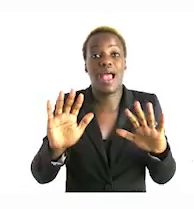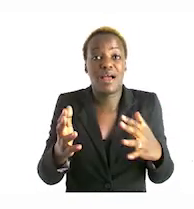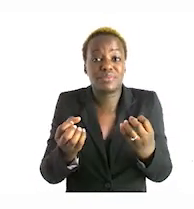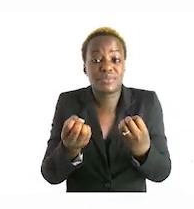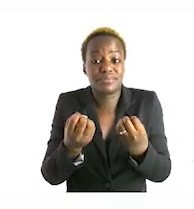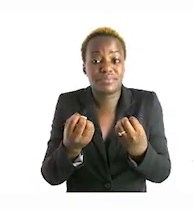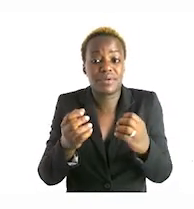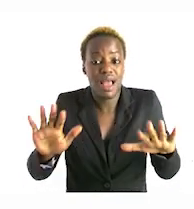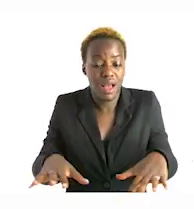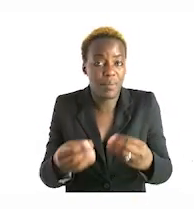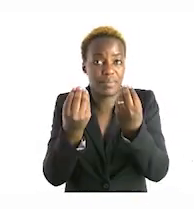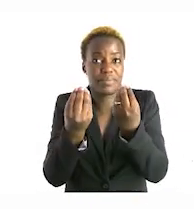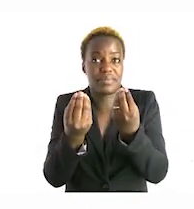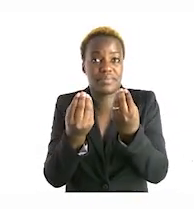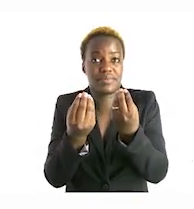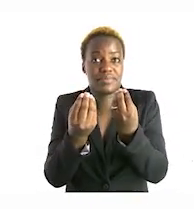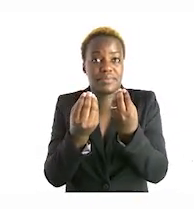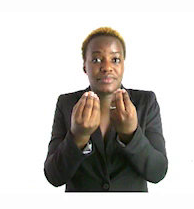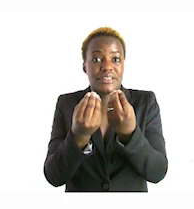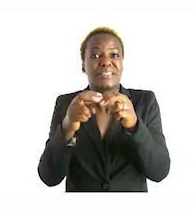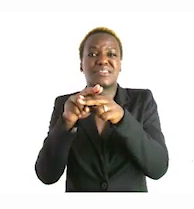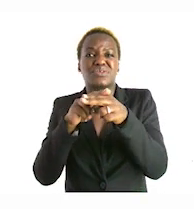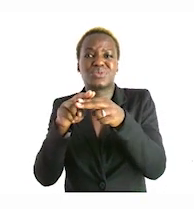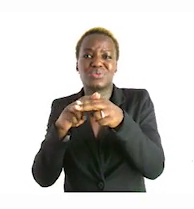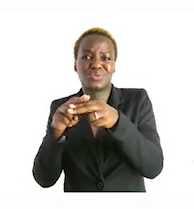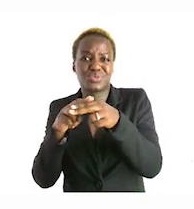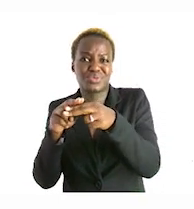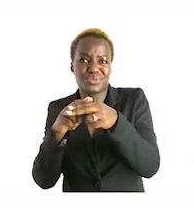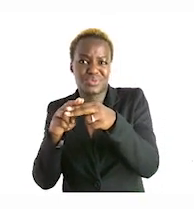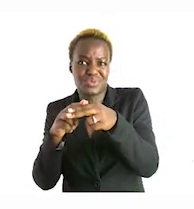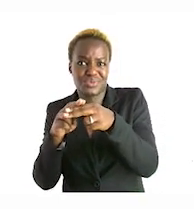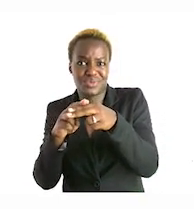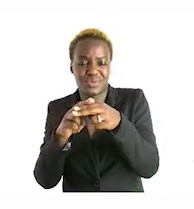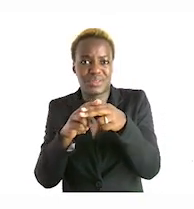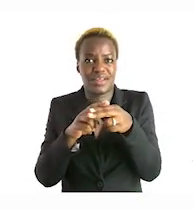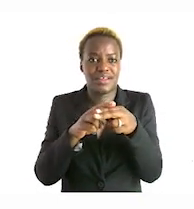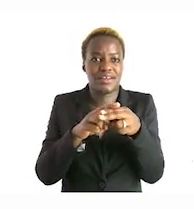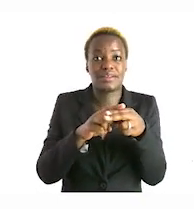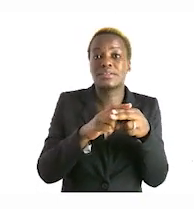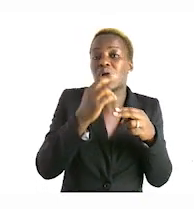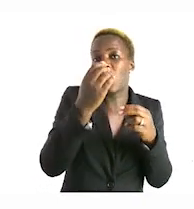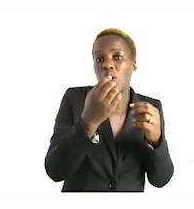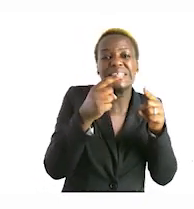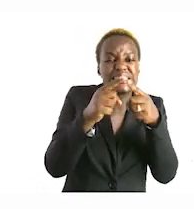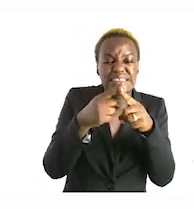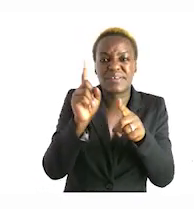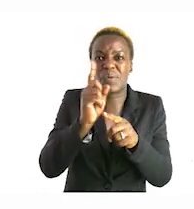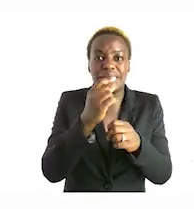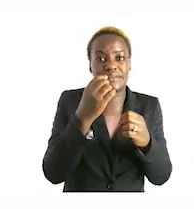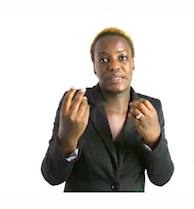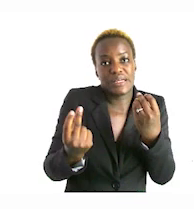more can you underline the word more on dance then art who now this one is tricky